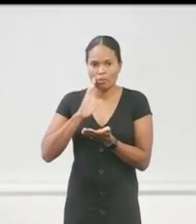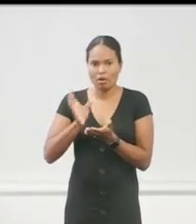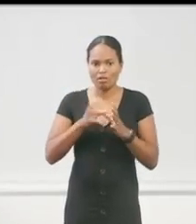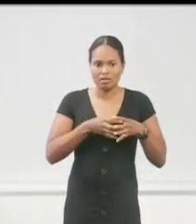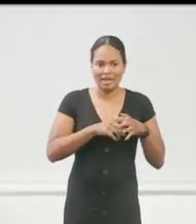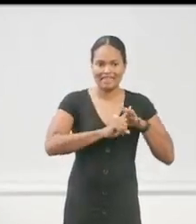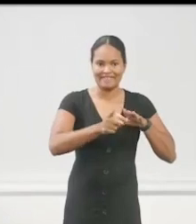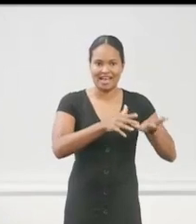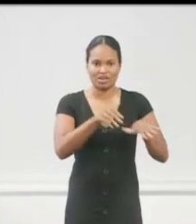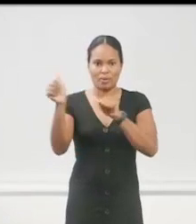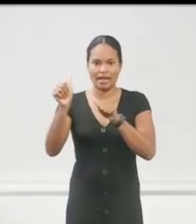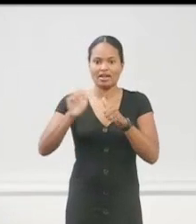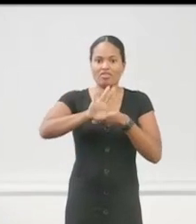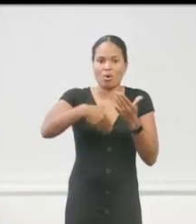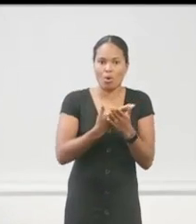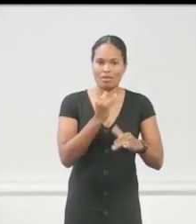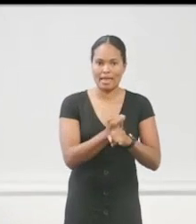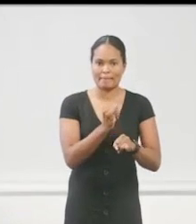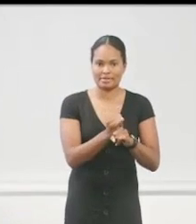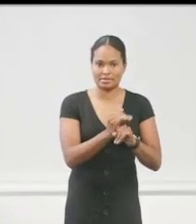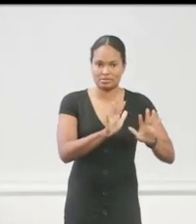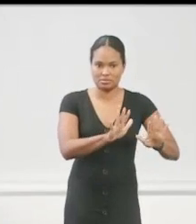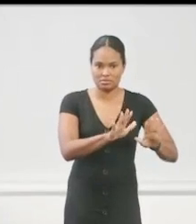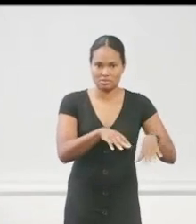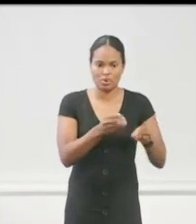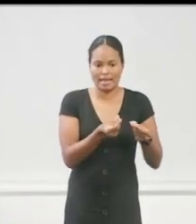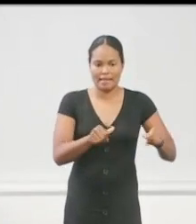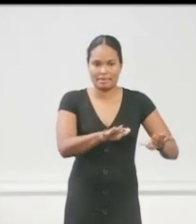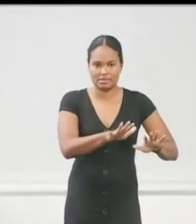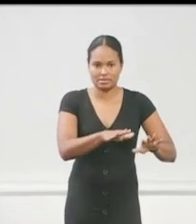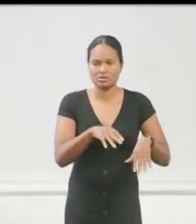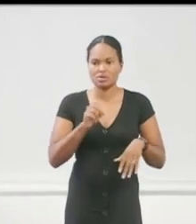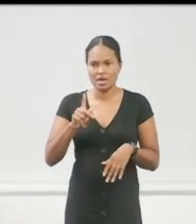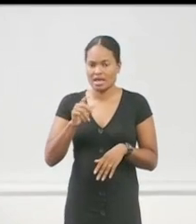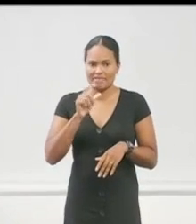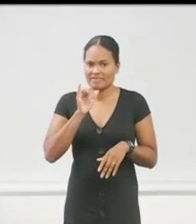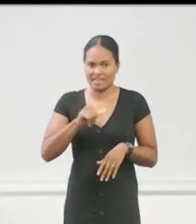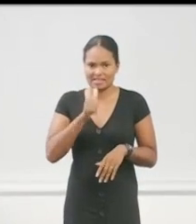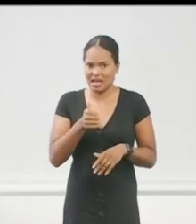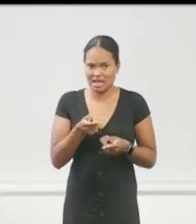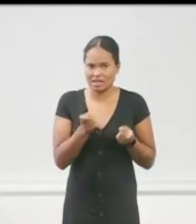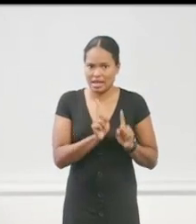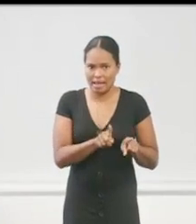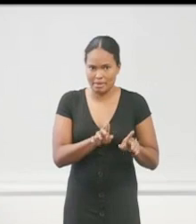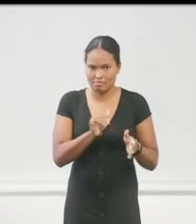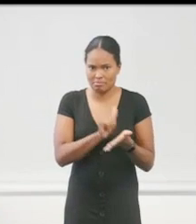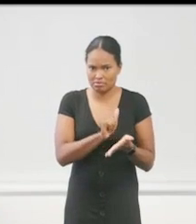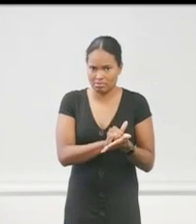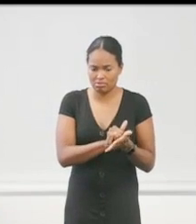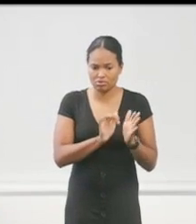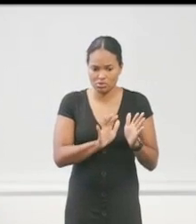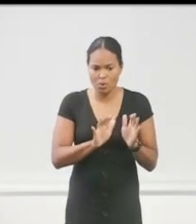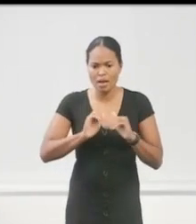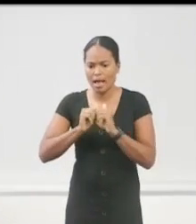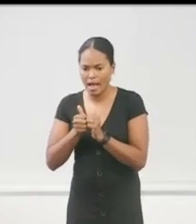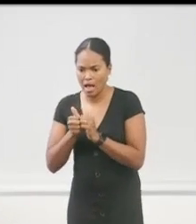That's not going to happen. But let's bring some staff in. Let's do a tabletop. Let's talk about it. Let's do an after action. Let's share that. Let's